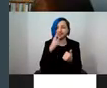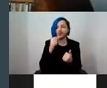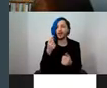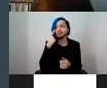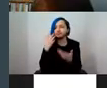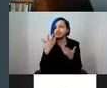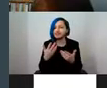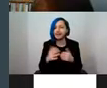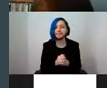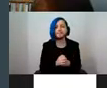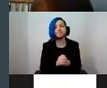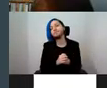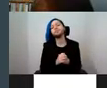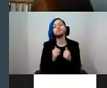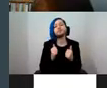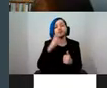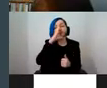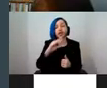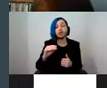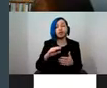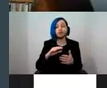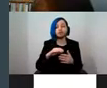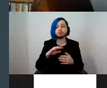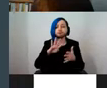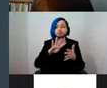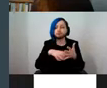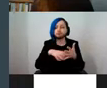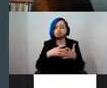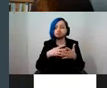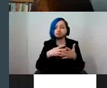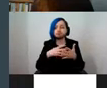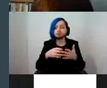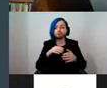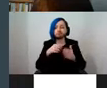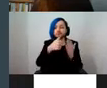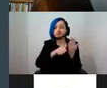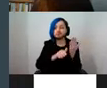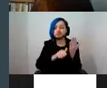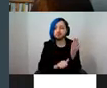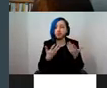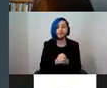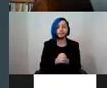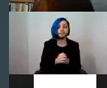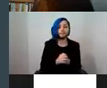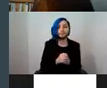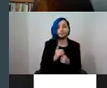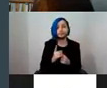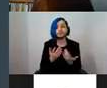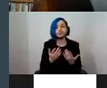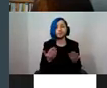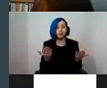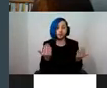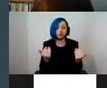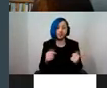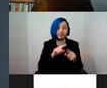So just to kind of let you know the schedule for today. So the welcome schedule, it will be welcome,